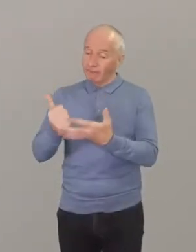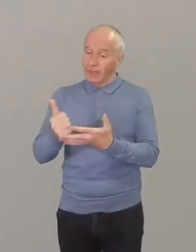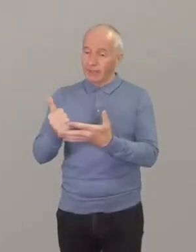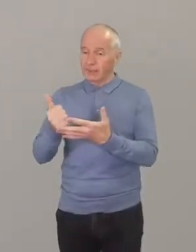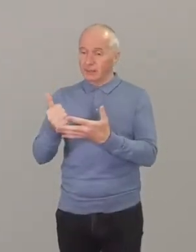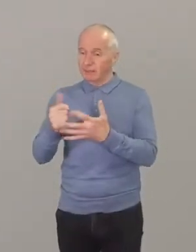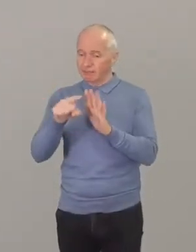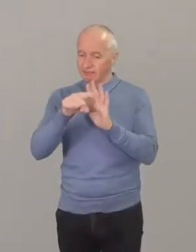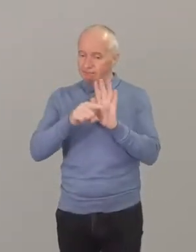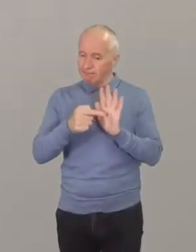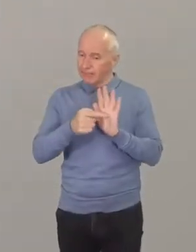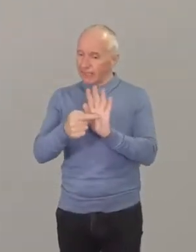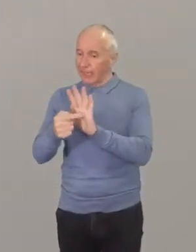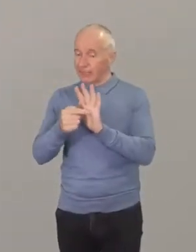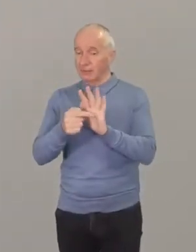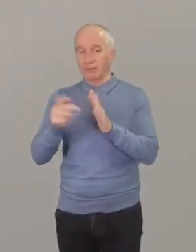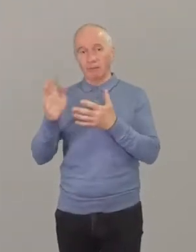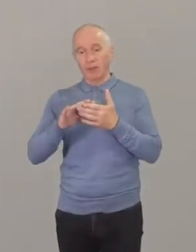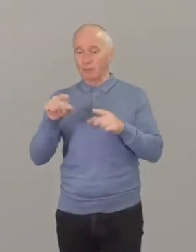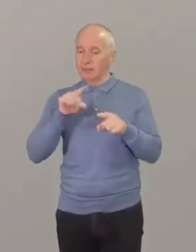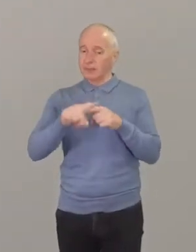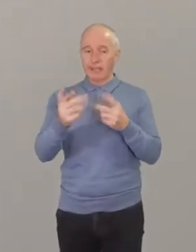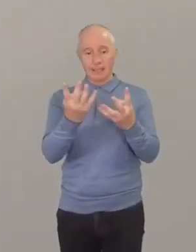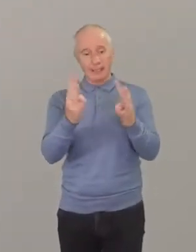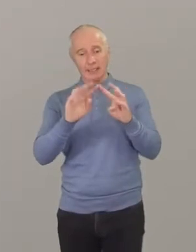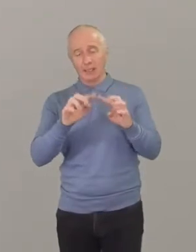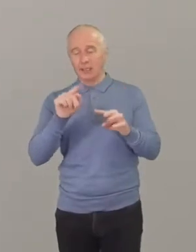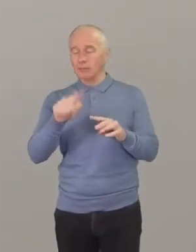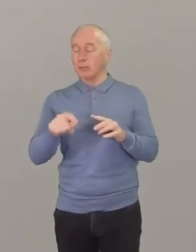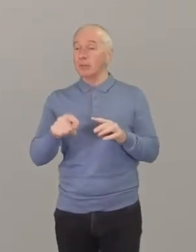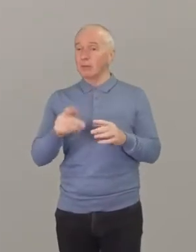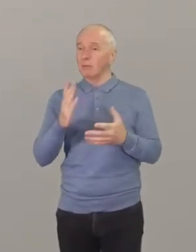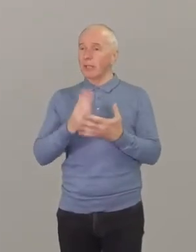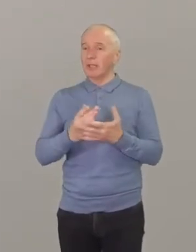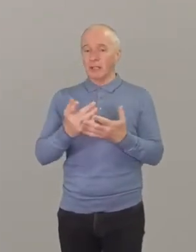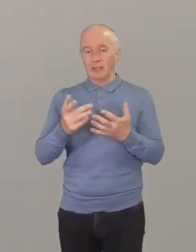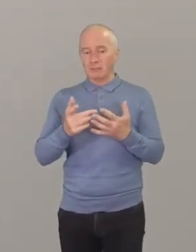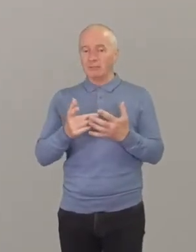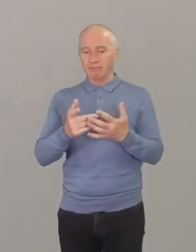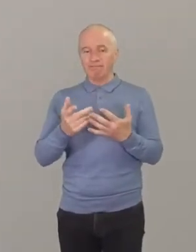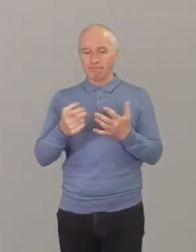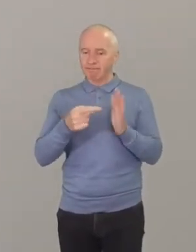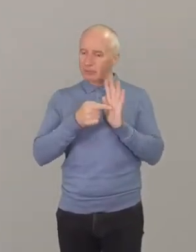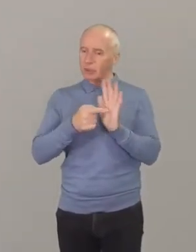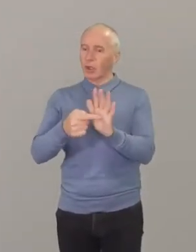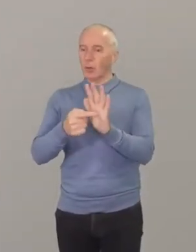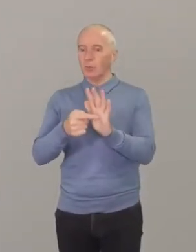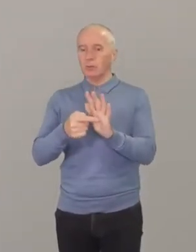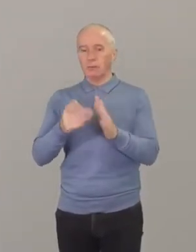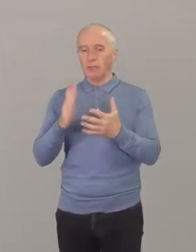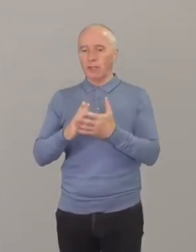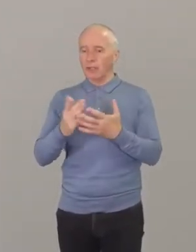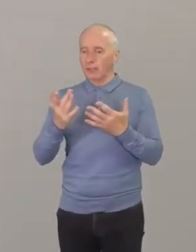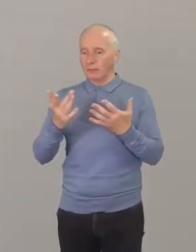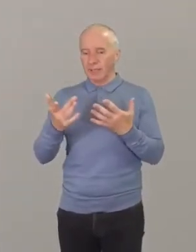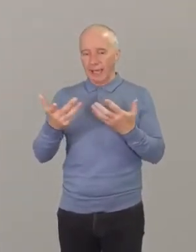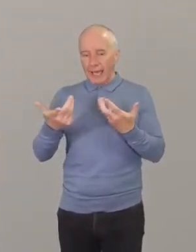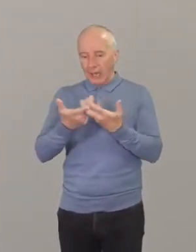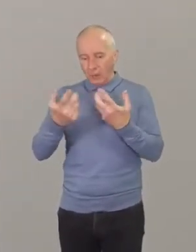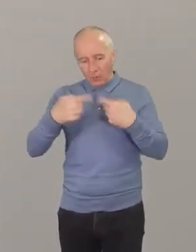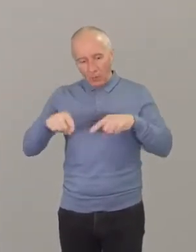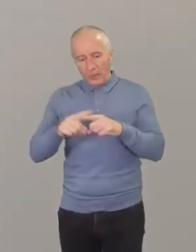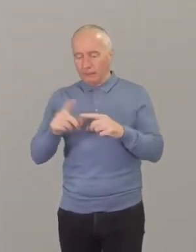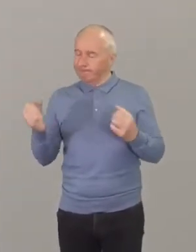wonderfully provided by our specialist teams has been one tangible demonstration of the fact that we are stronger together